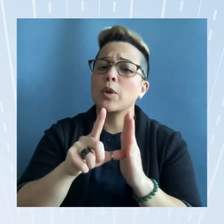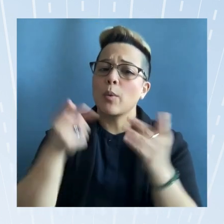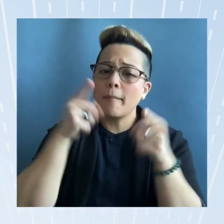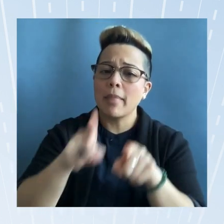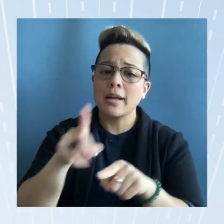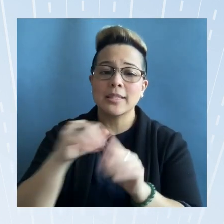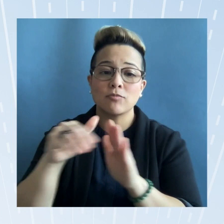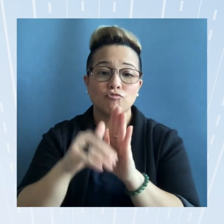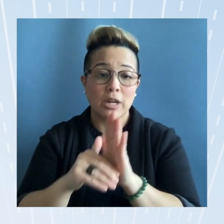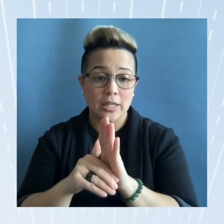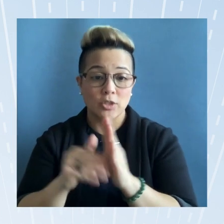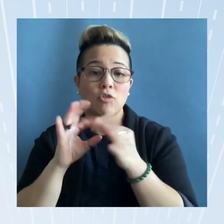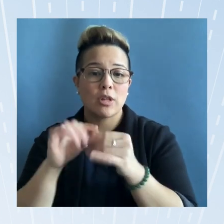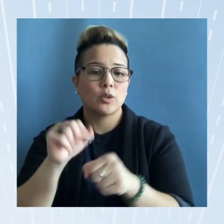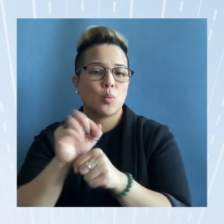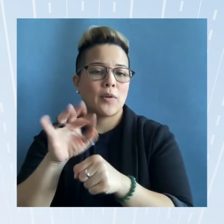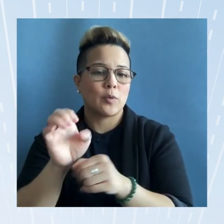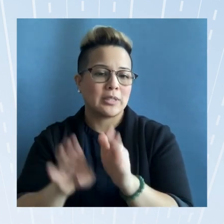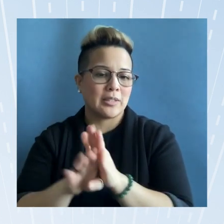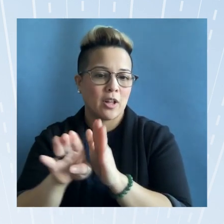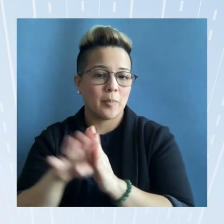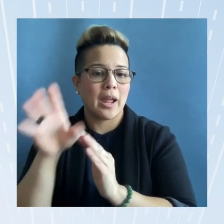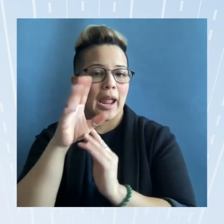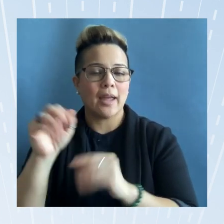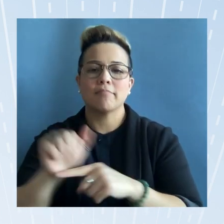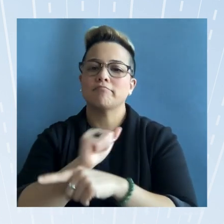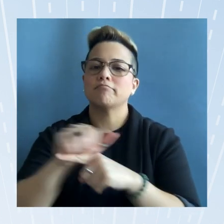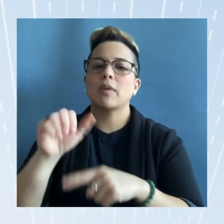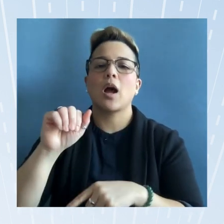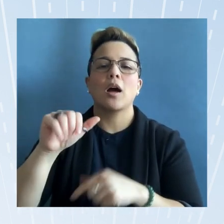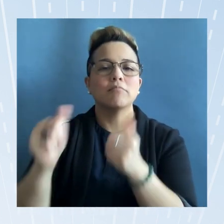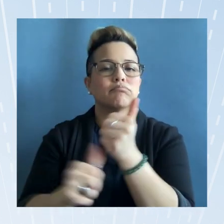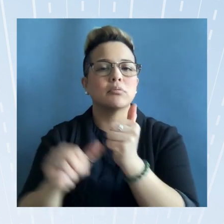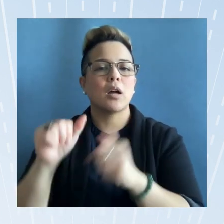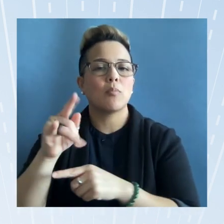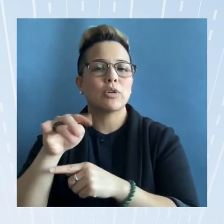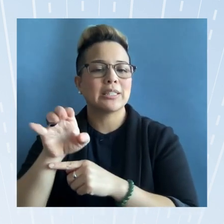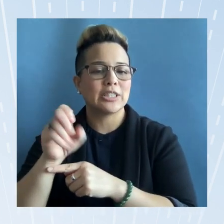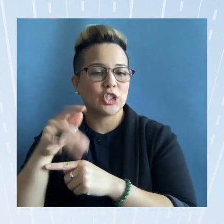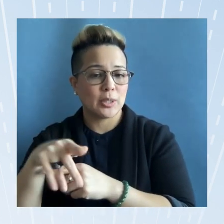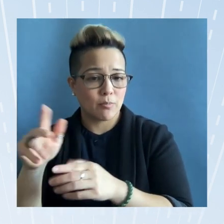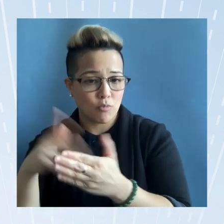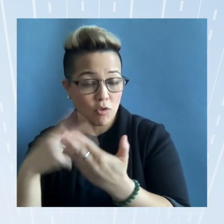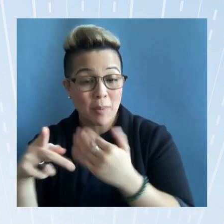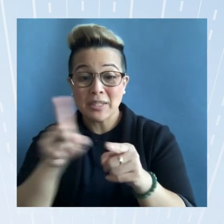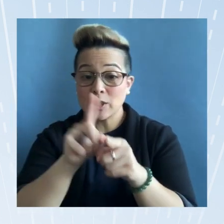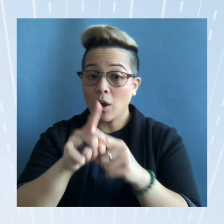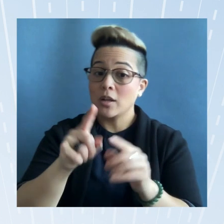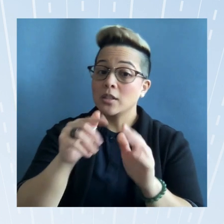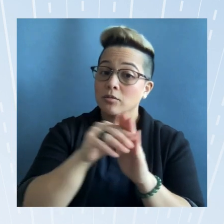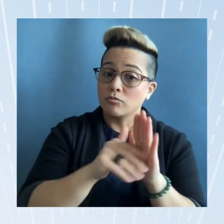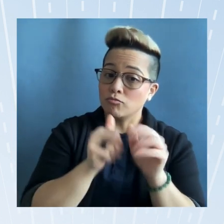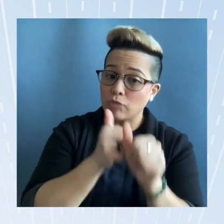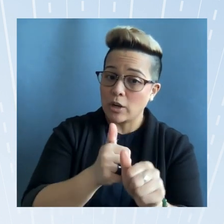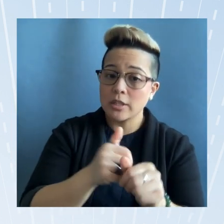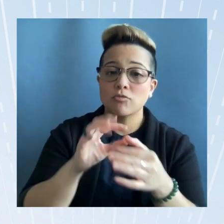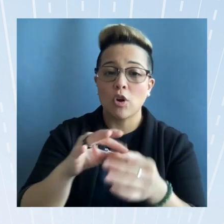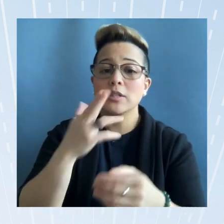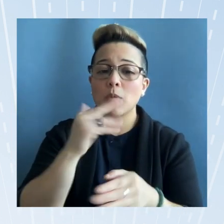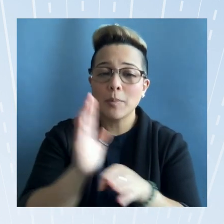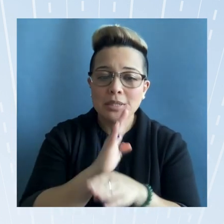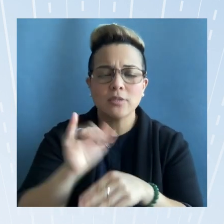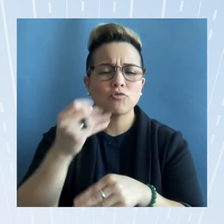related to workforce development and apprenticeship programs as well as regulations regarding small businesses job